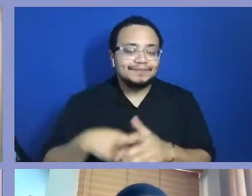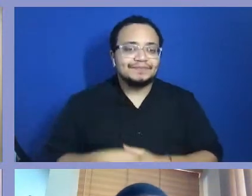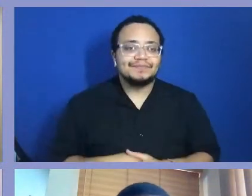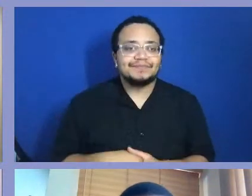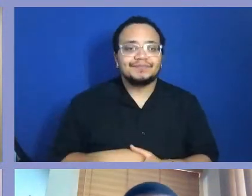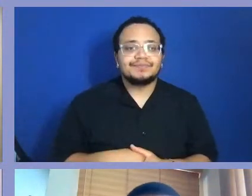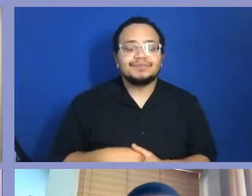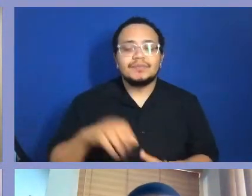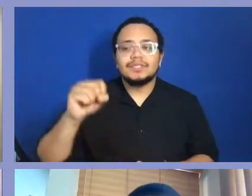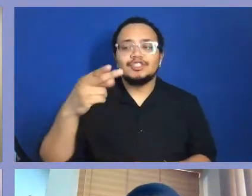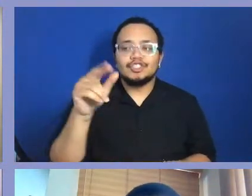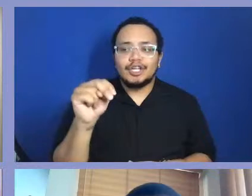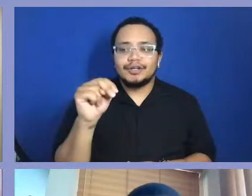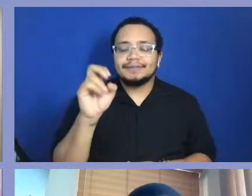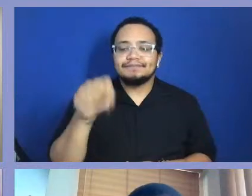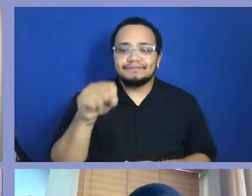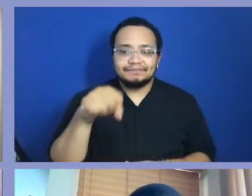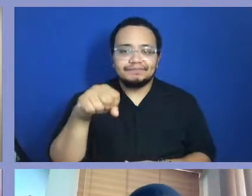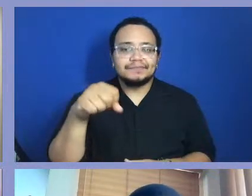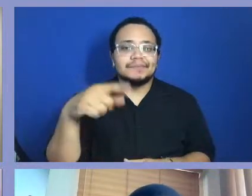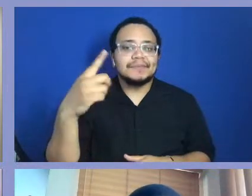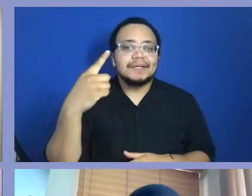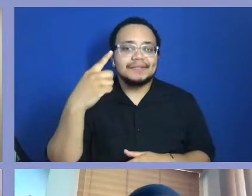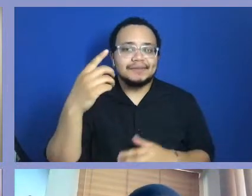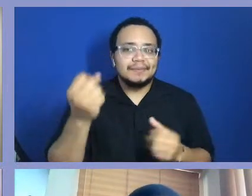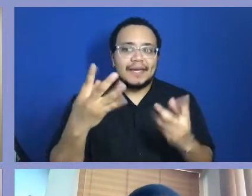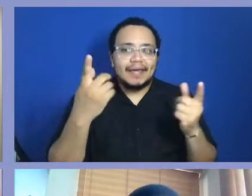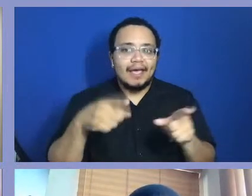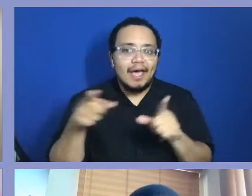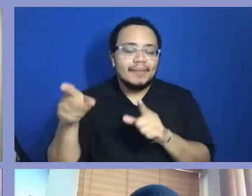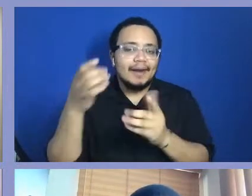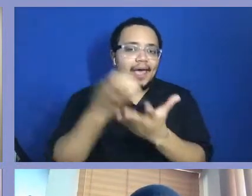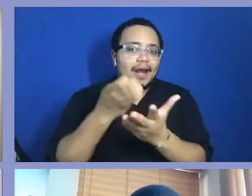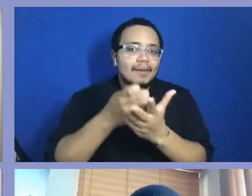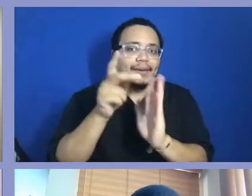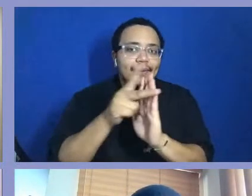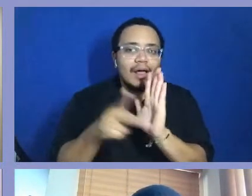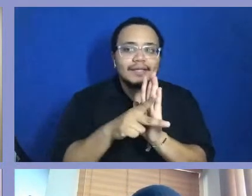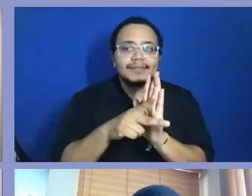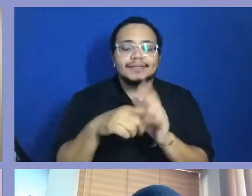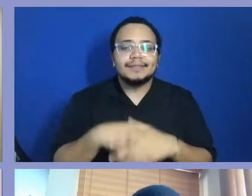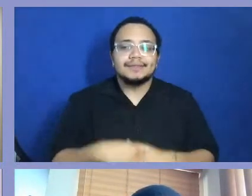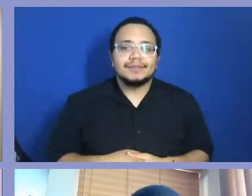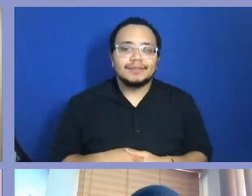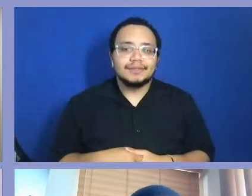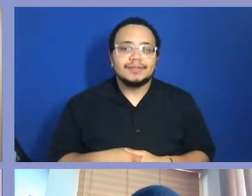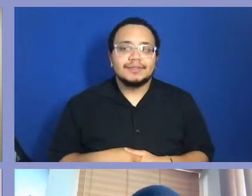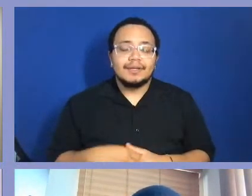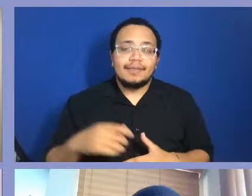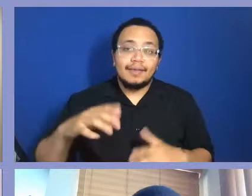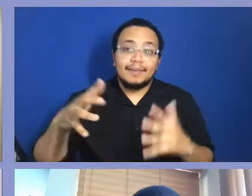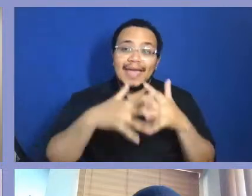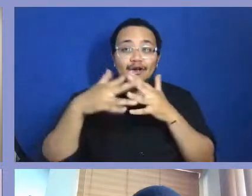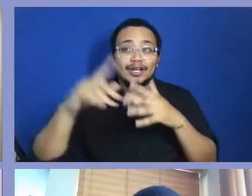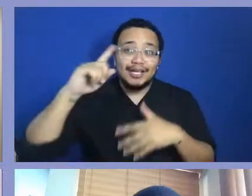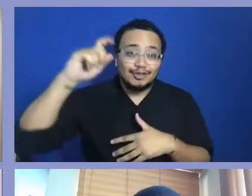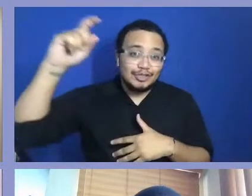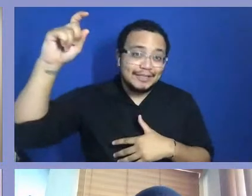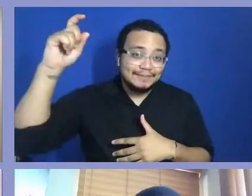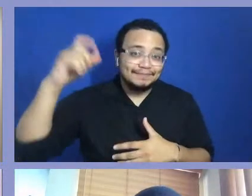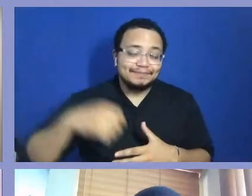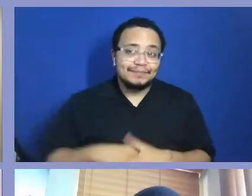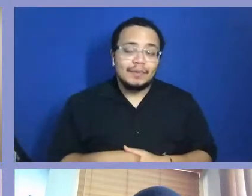and dream and the economic policies that are beginning to wreck our friends and neighbors and put holes in our